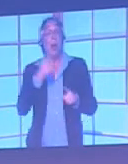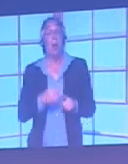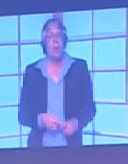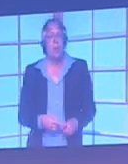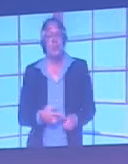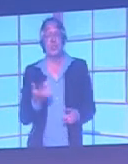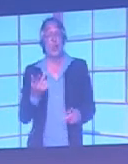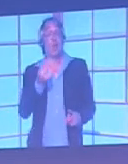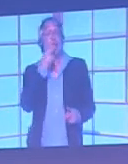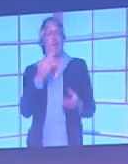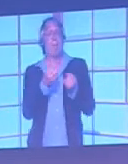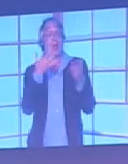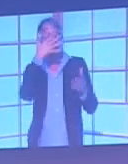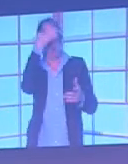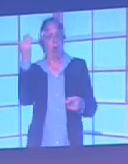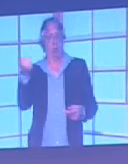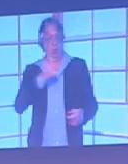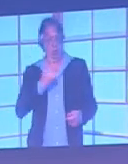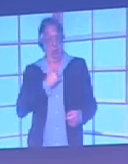to the squads.